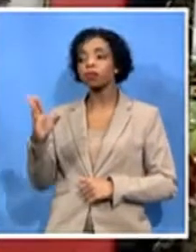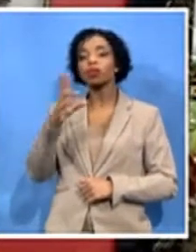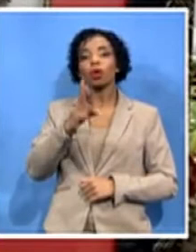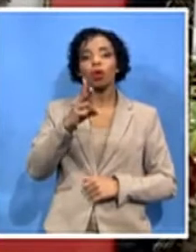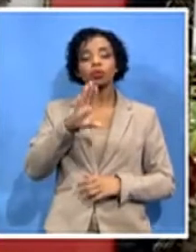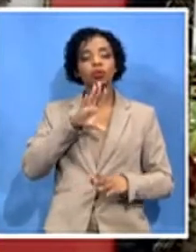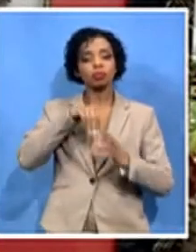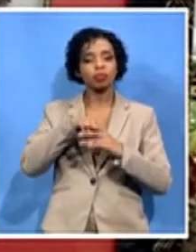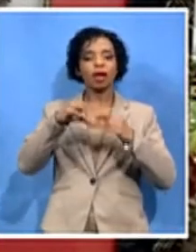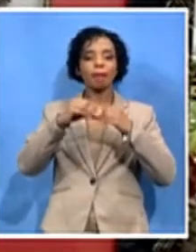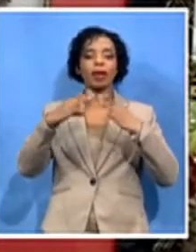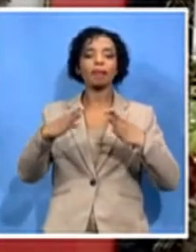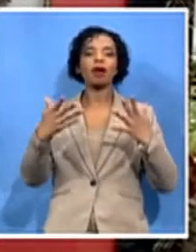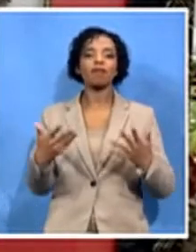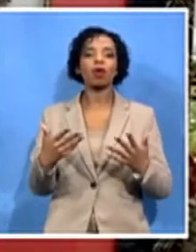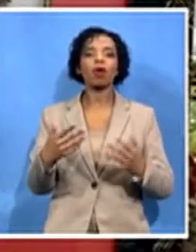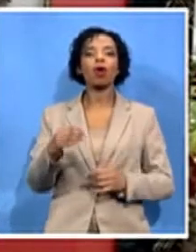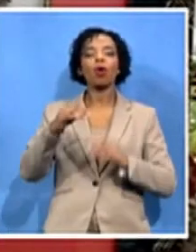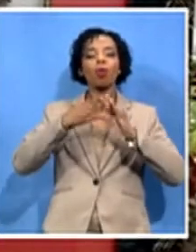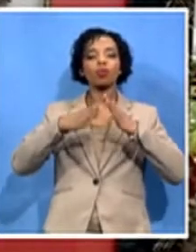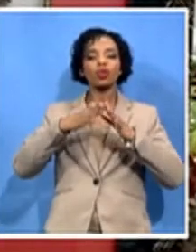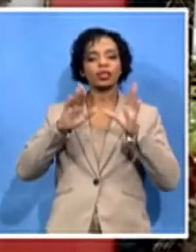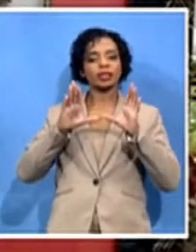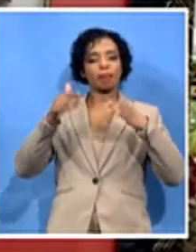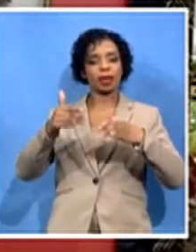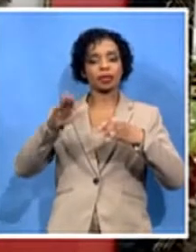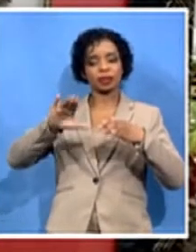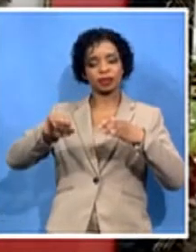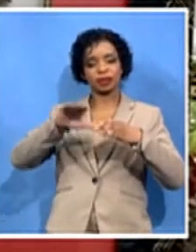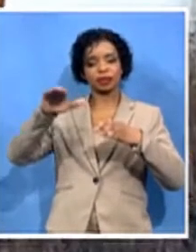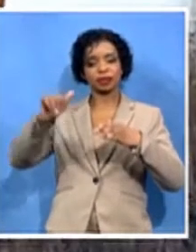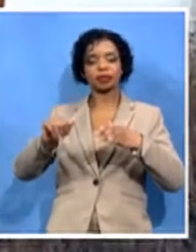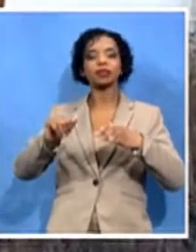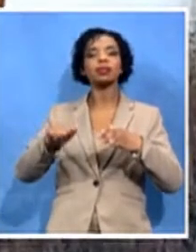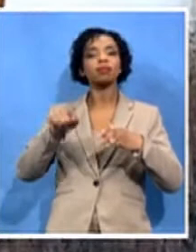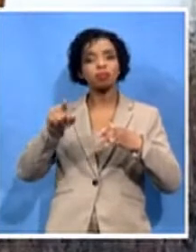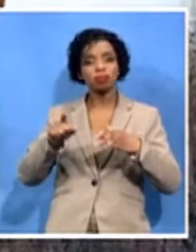His values and principles, a path worth to follow for today's leaders.